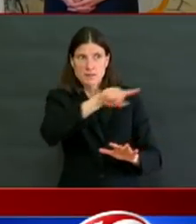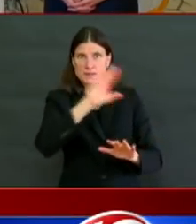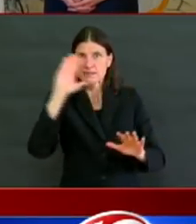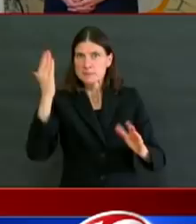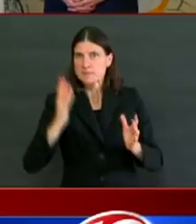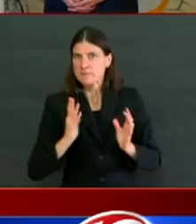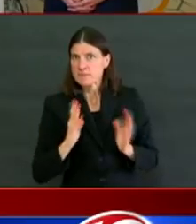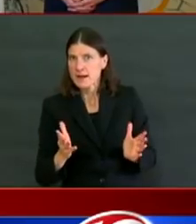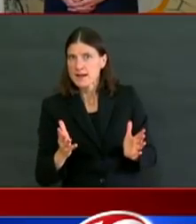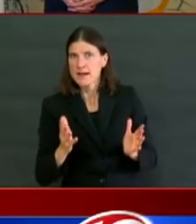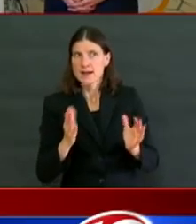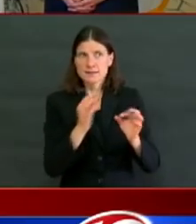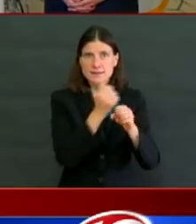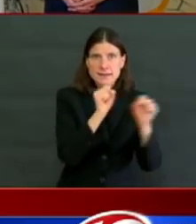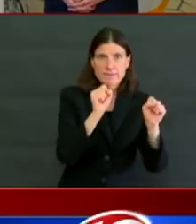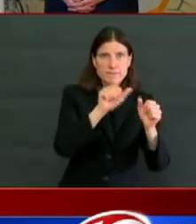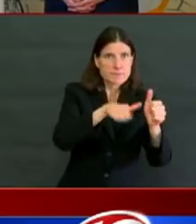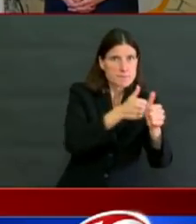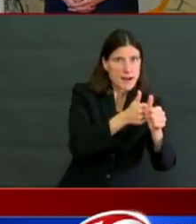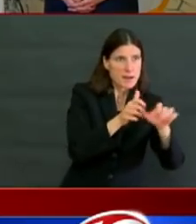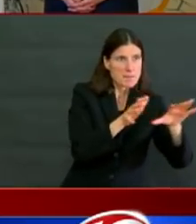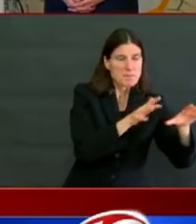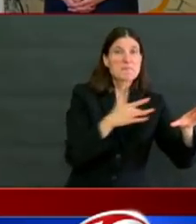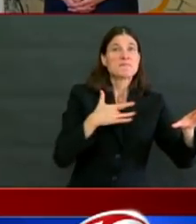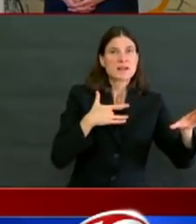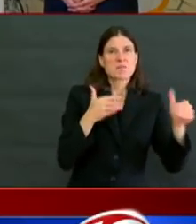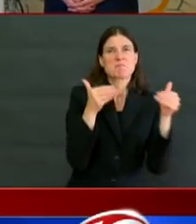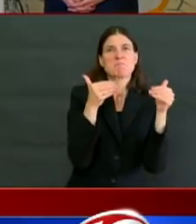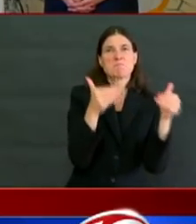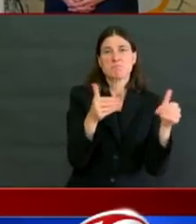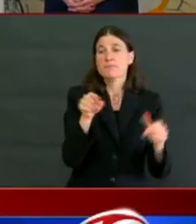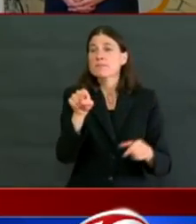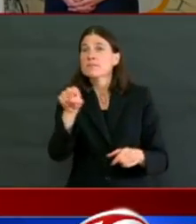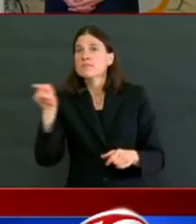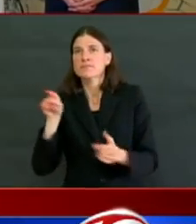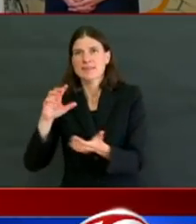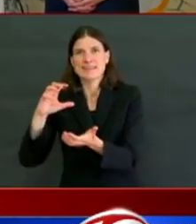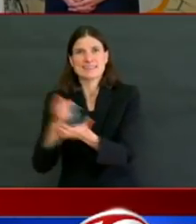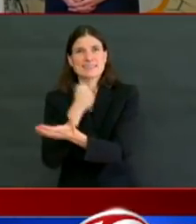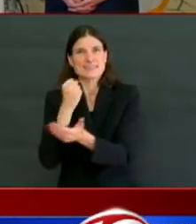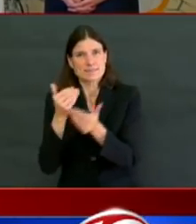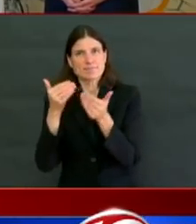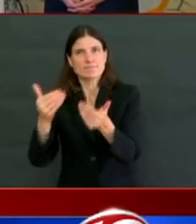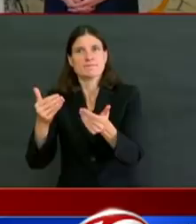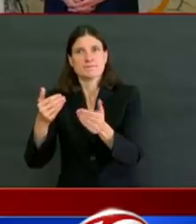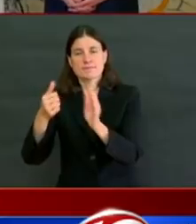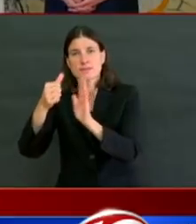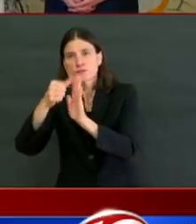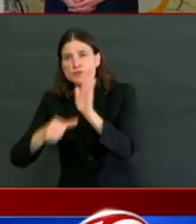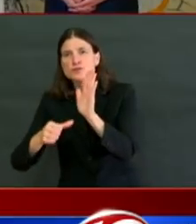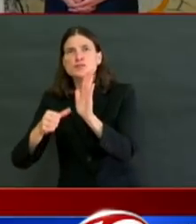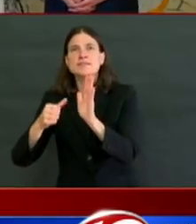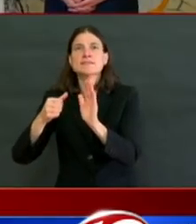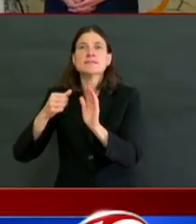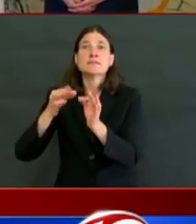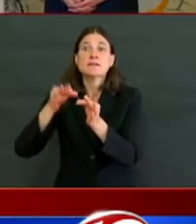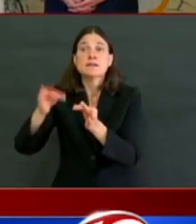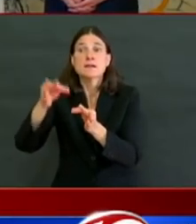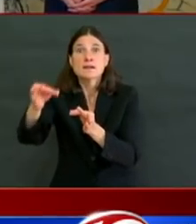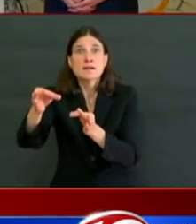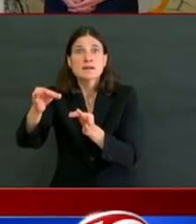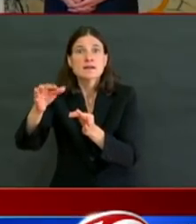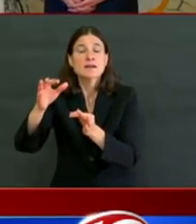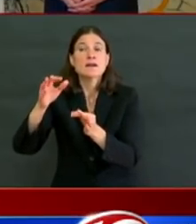last week for all hospitals to submit to the Department of Health their plans to reopen